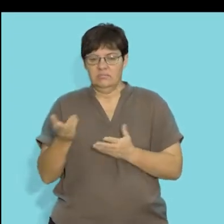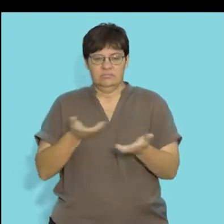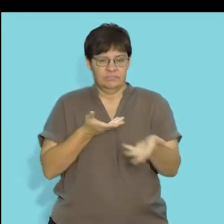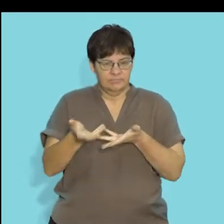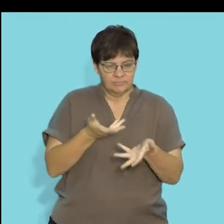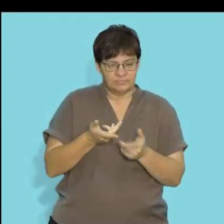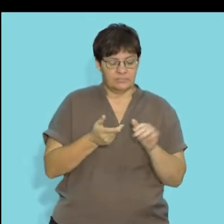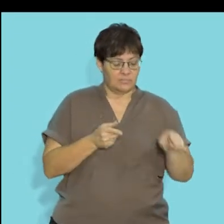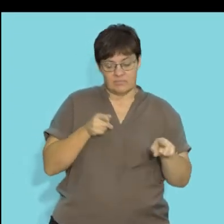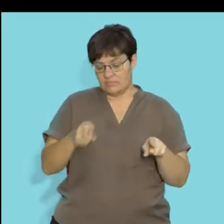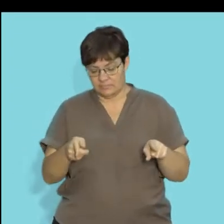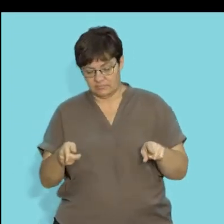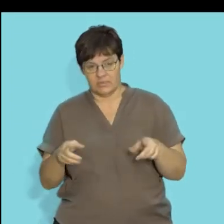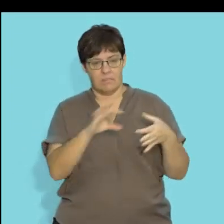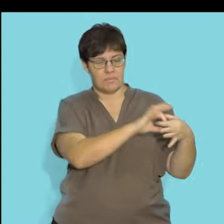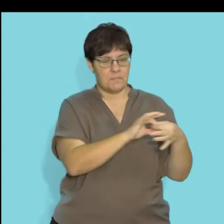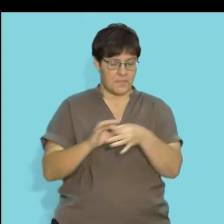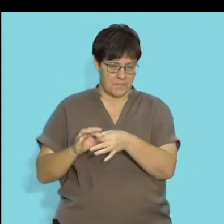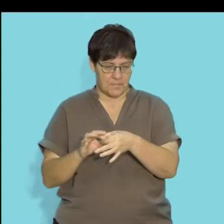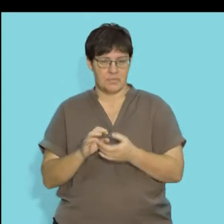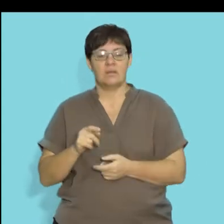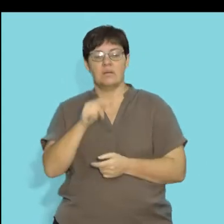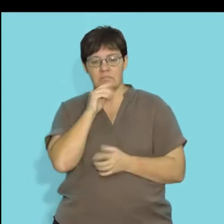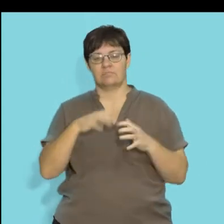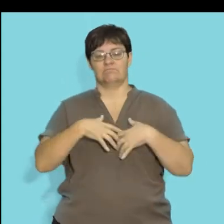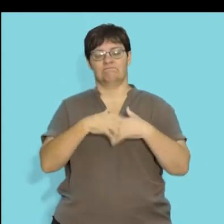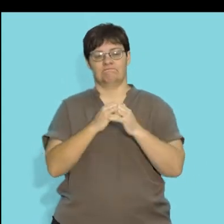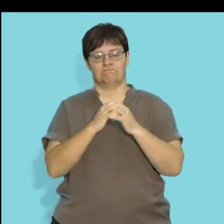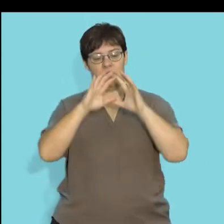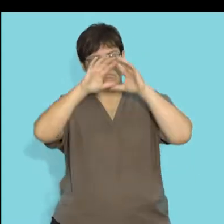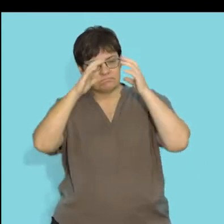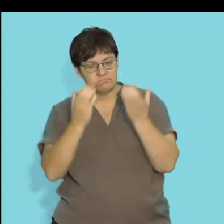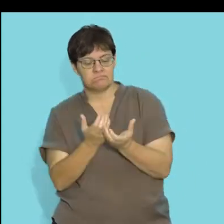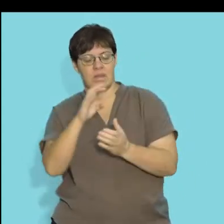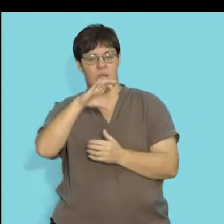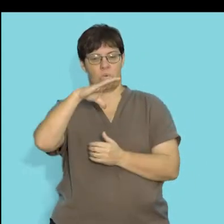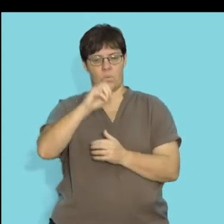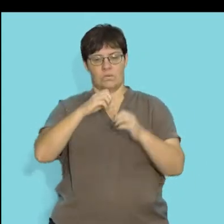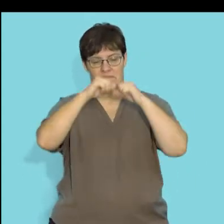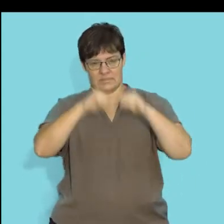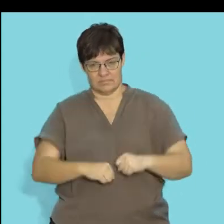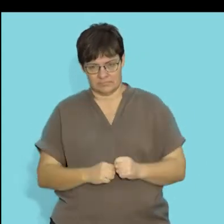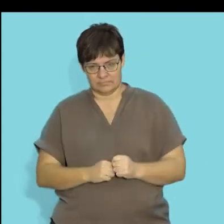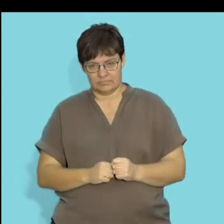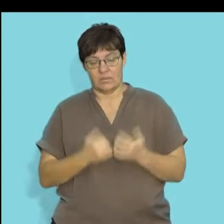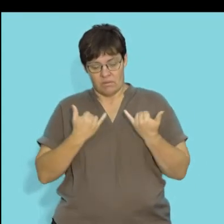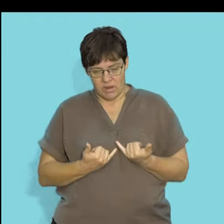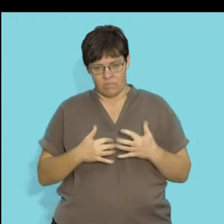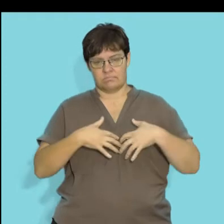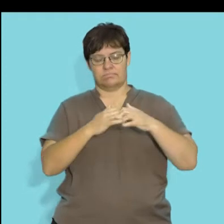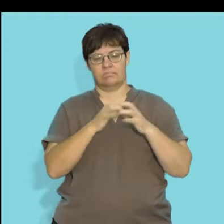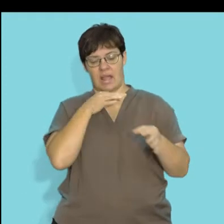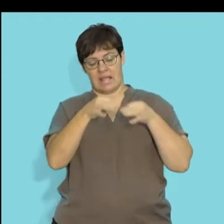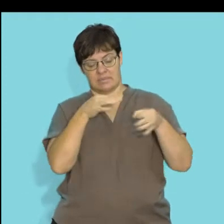interaction between the abiotic and the biotic components is what forms a global ecosystem, and that's what we need to unpack now.